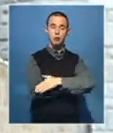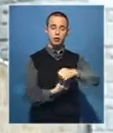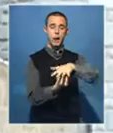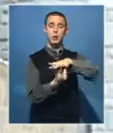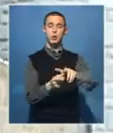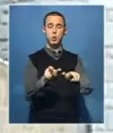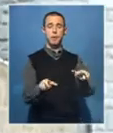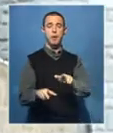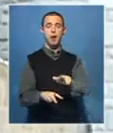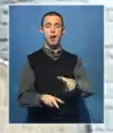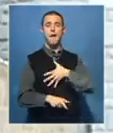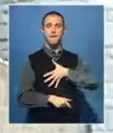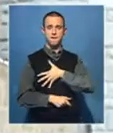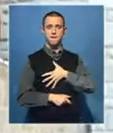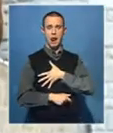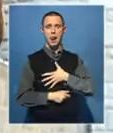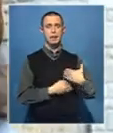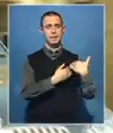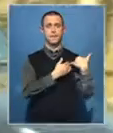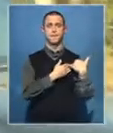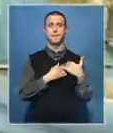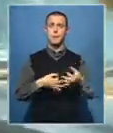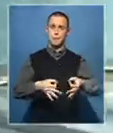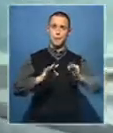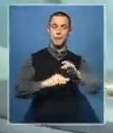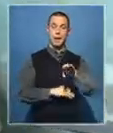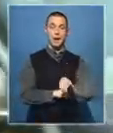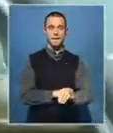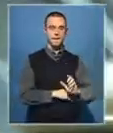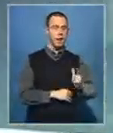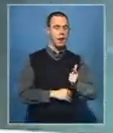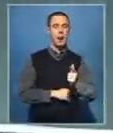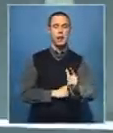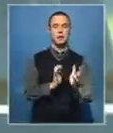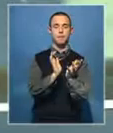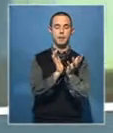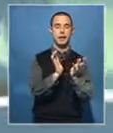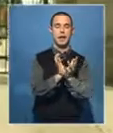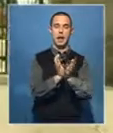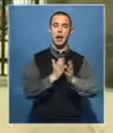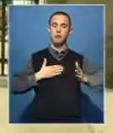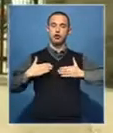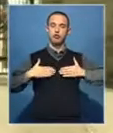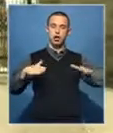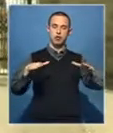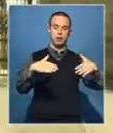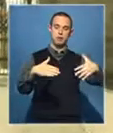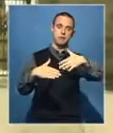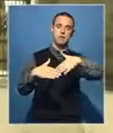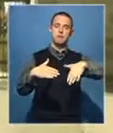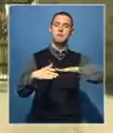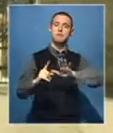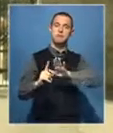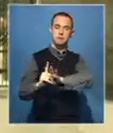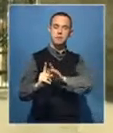just feel but be equally safe. Later on, a meeting with the clergy. The clergy also commands respect